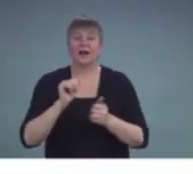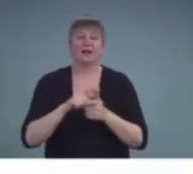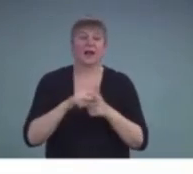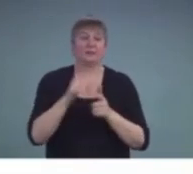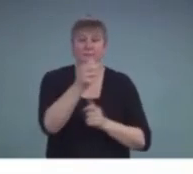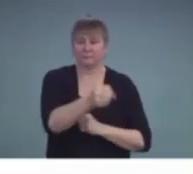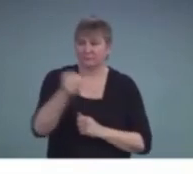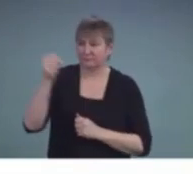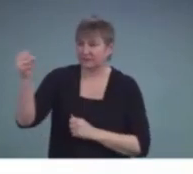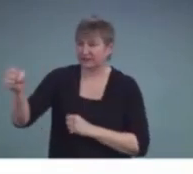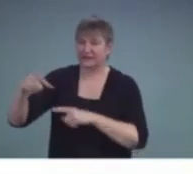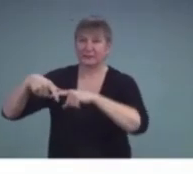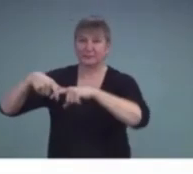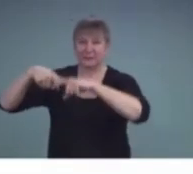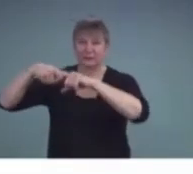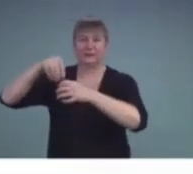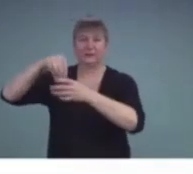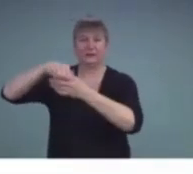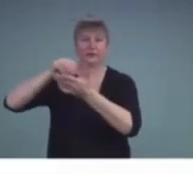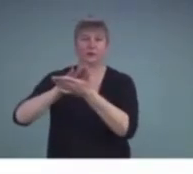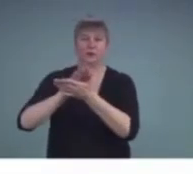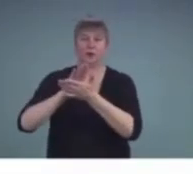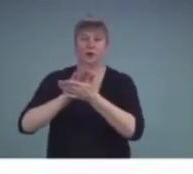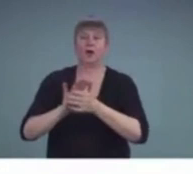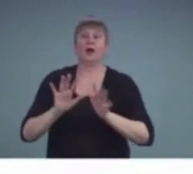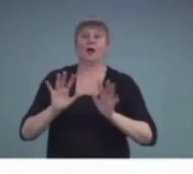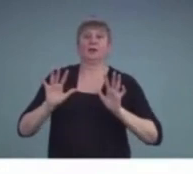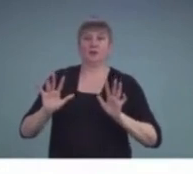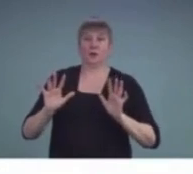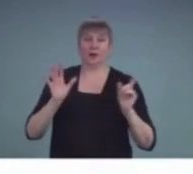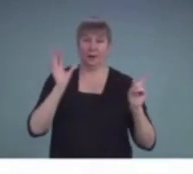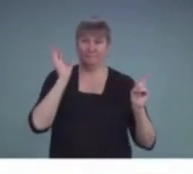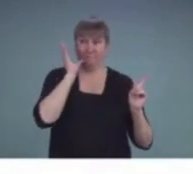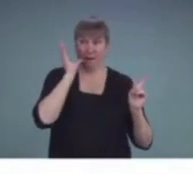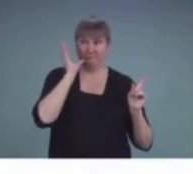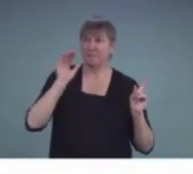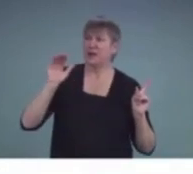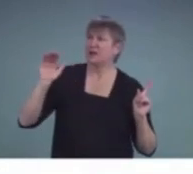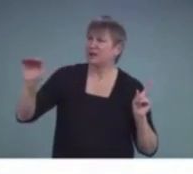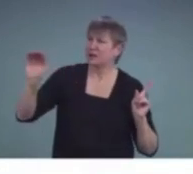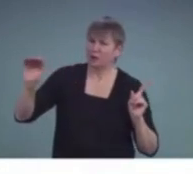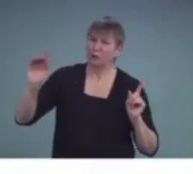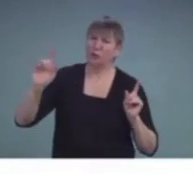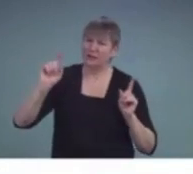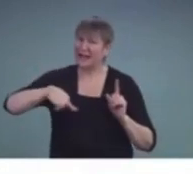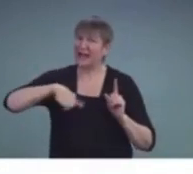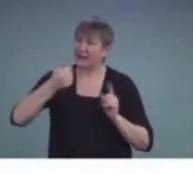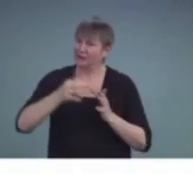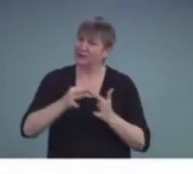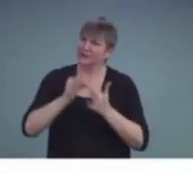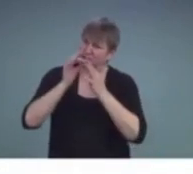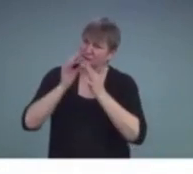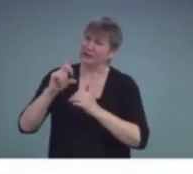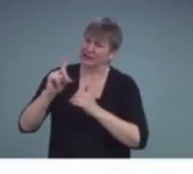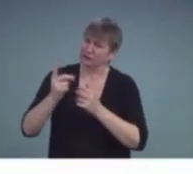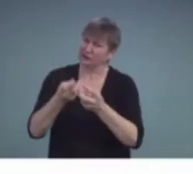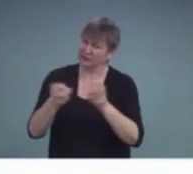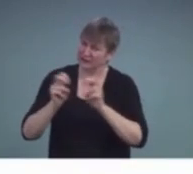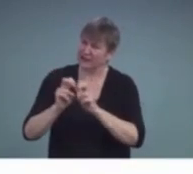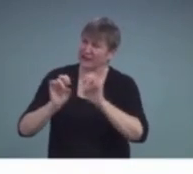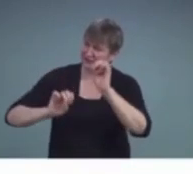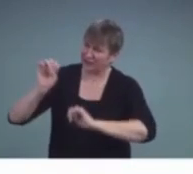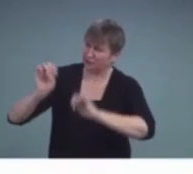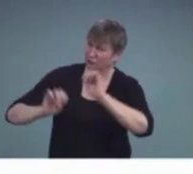At this time, his mom requested that there be another special education evaluation. Again,